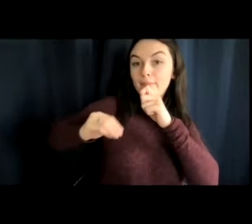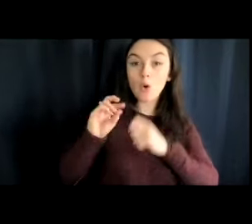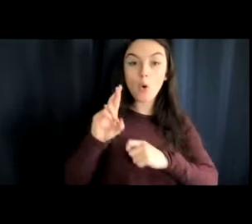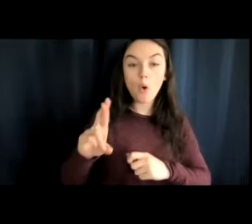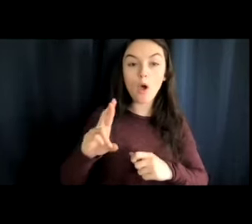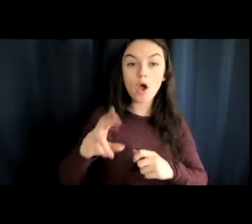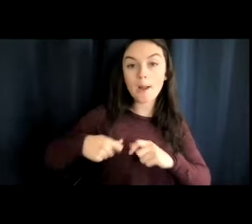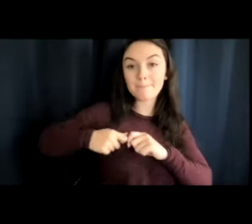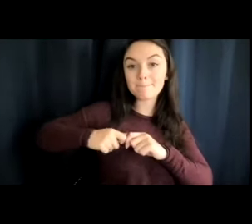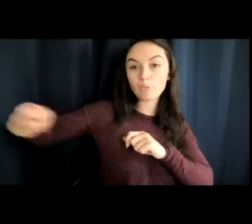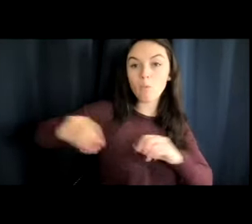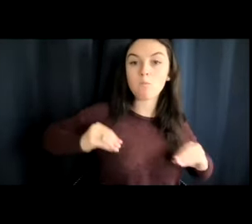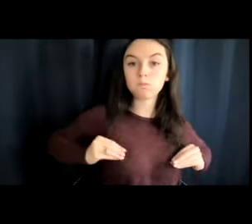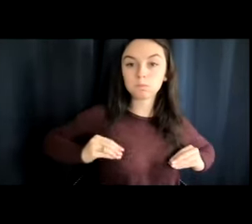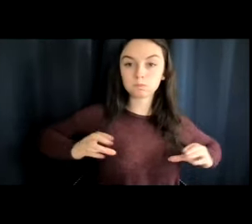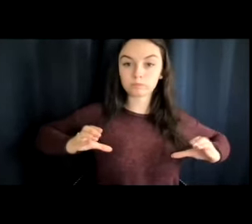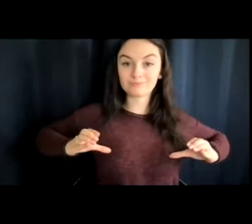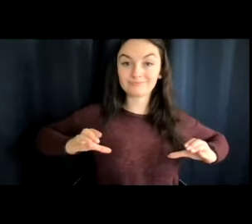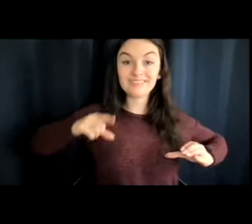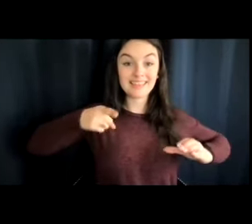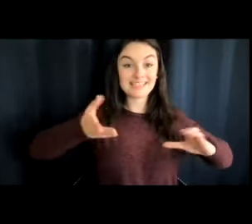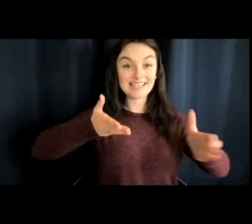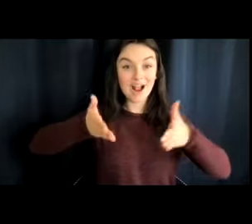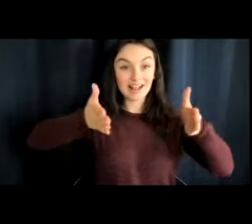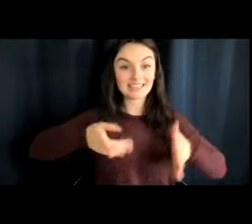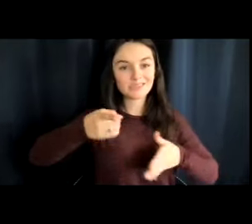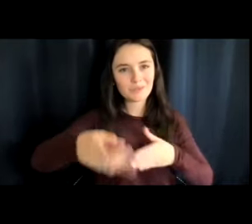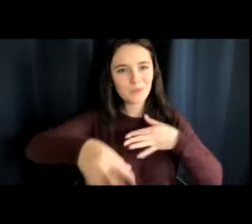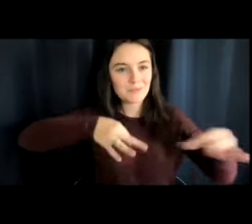airline attendant and she's going to tell you all about the safety measures.